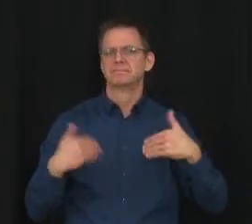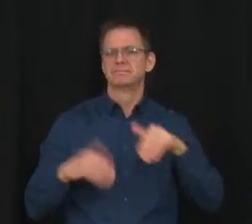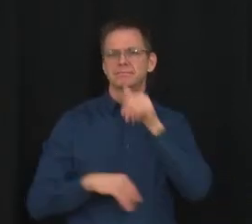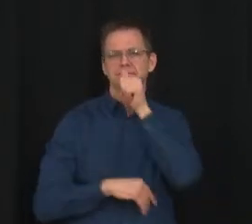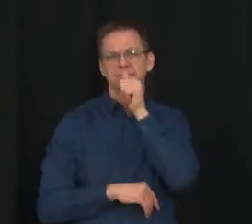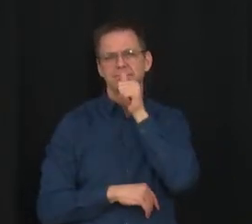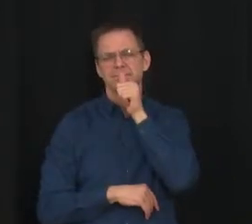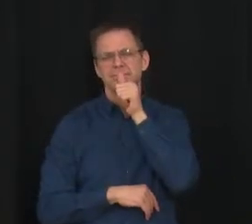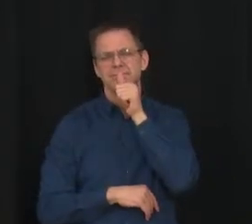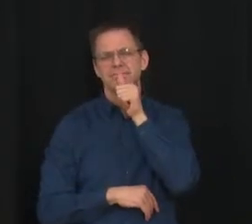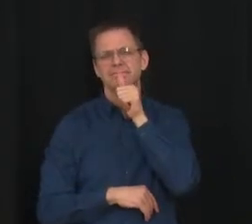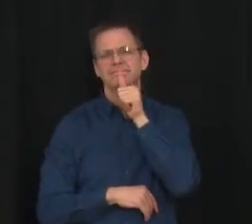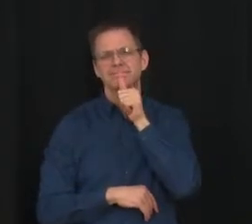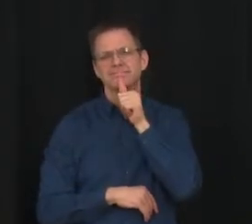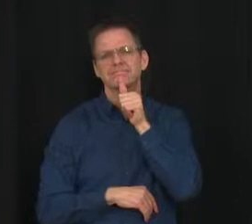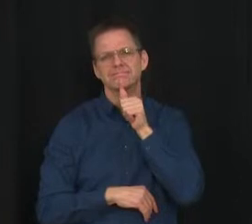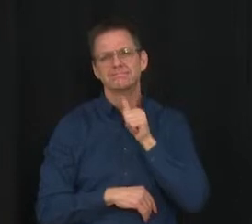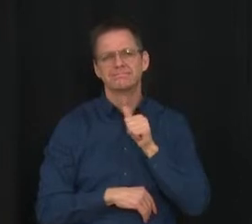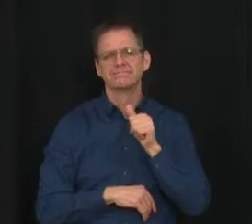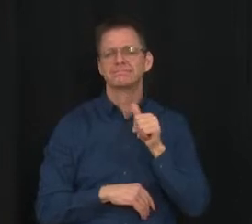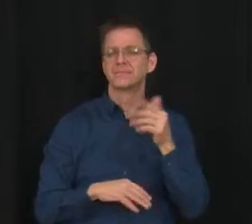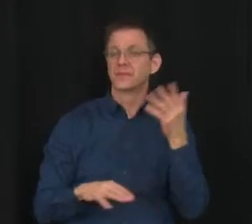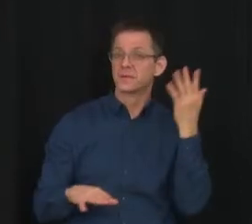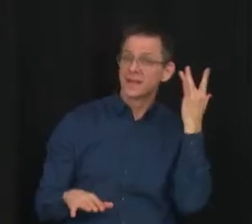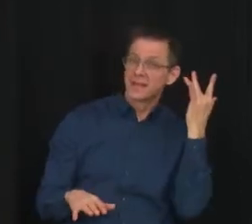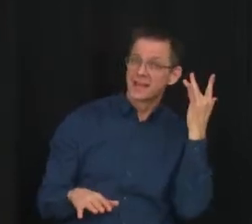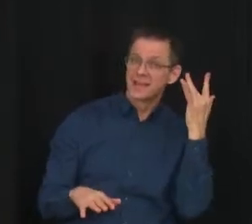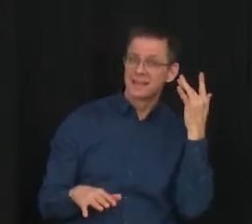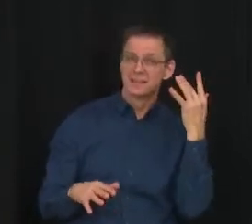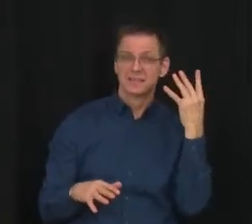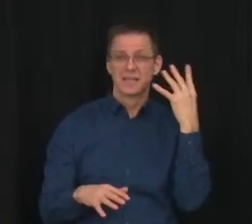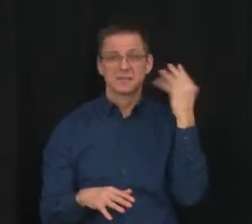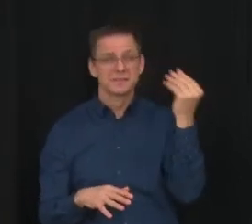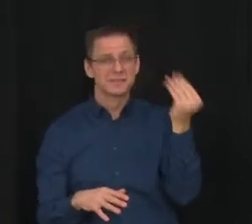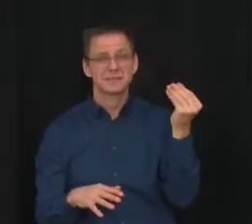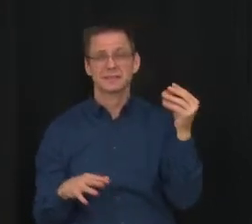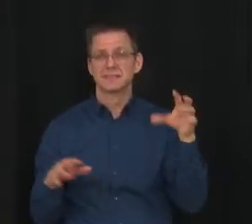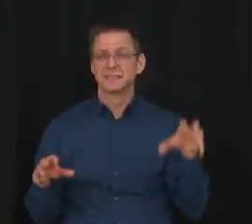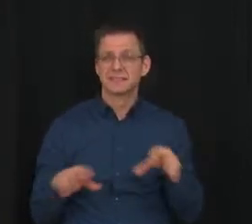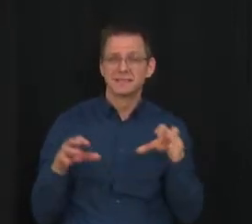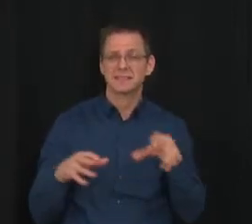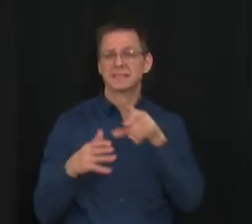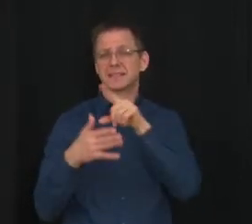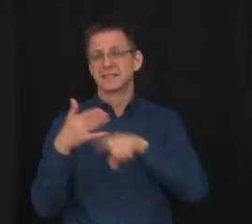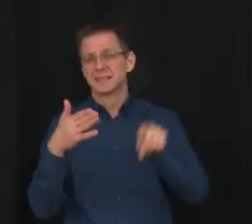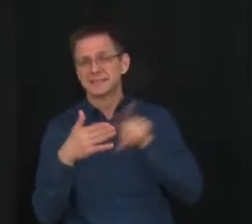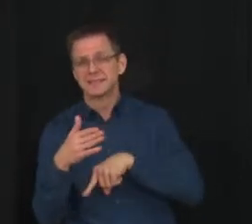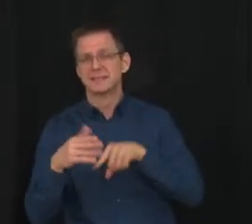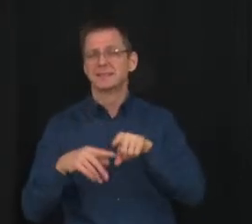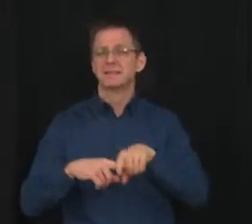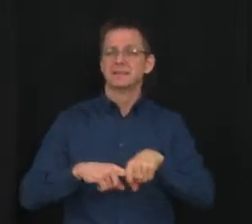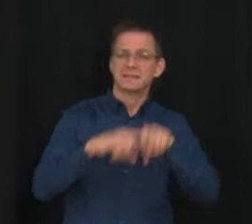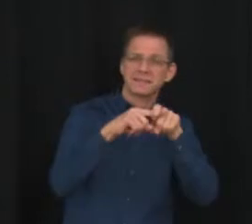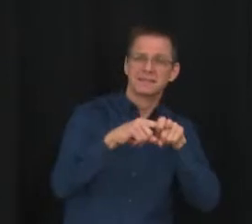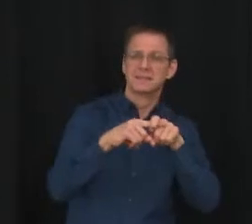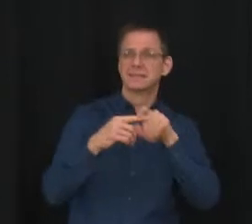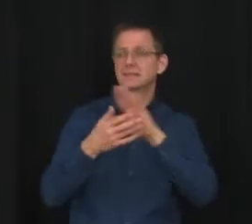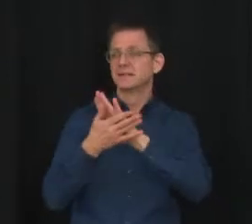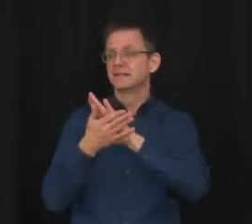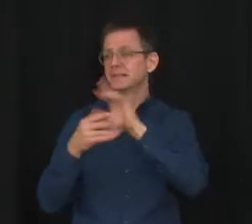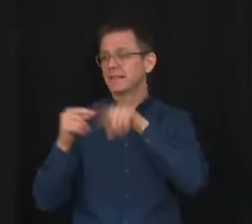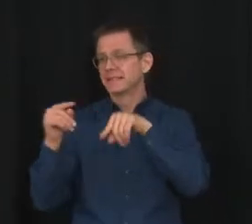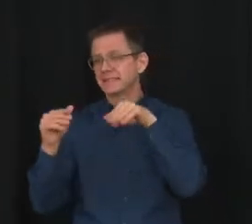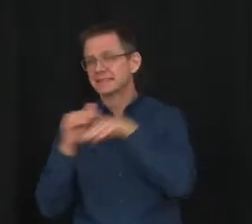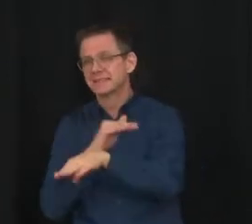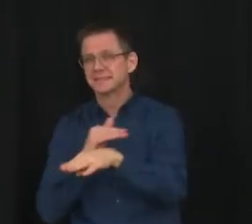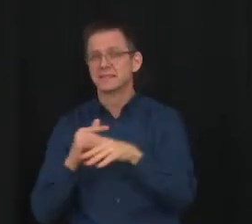time spent simply being kids. Now that we know more about preventing transmission and we have safe, effective vaccines available to